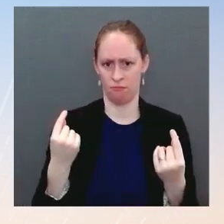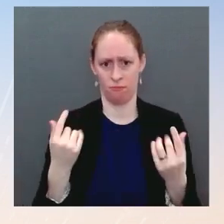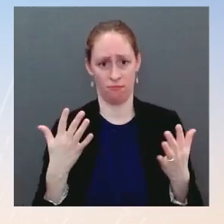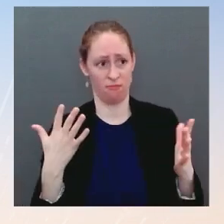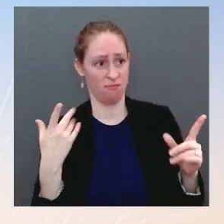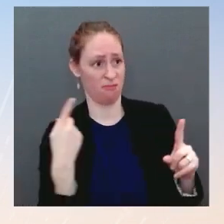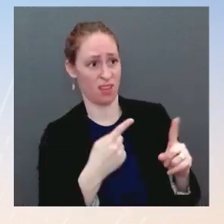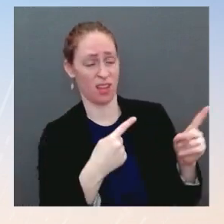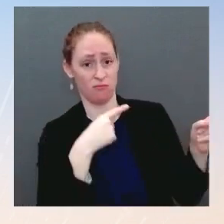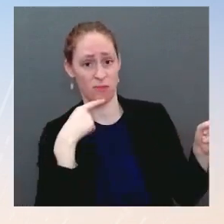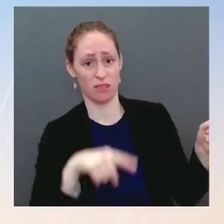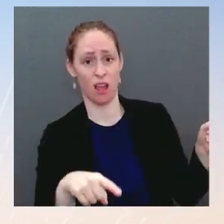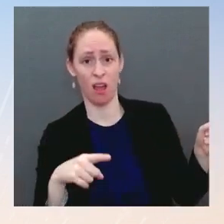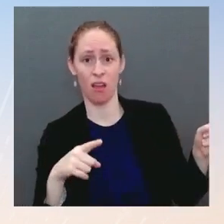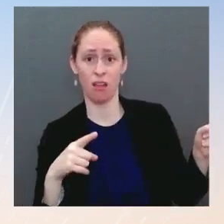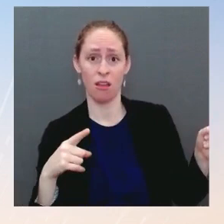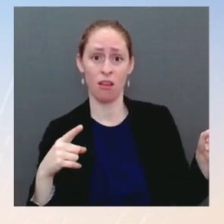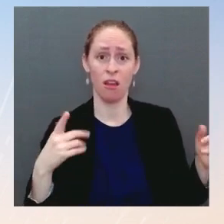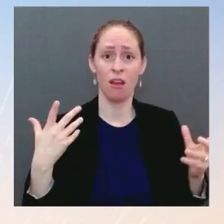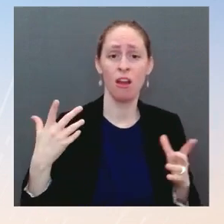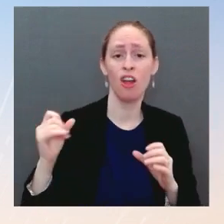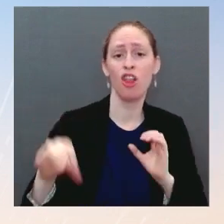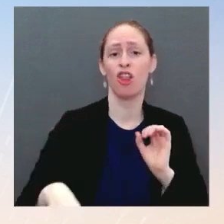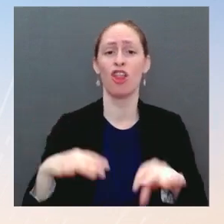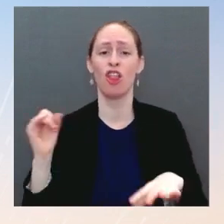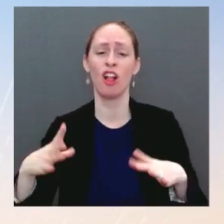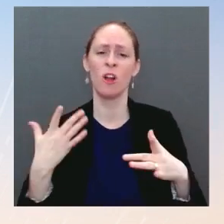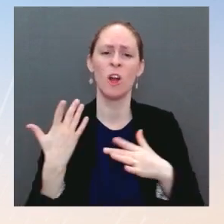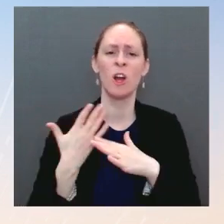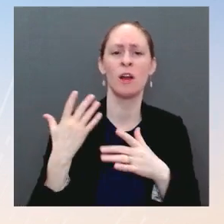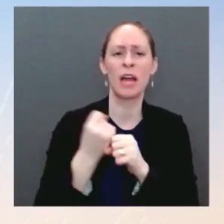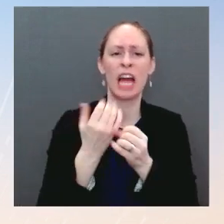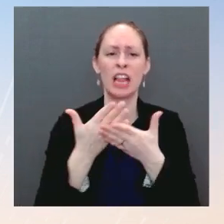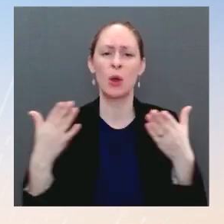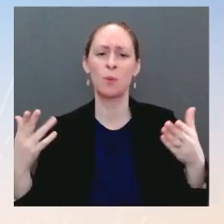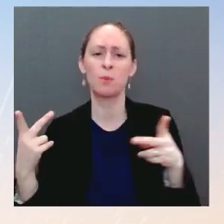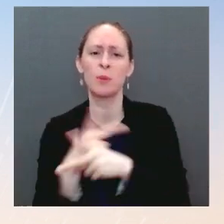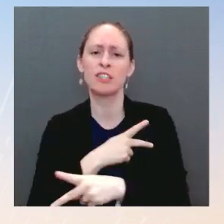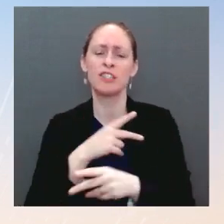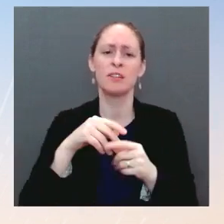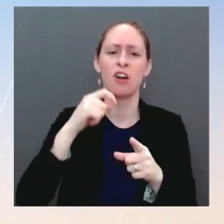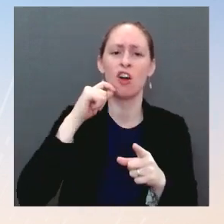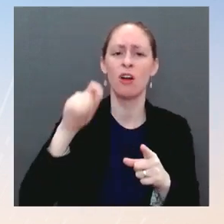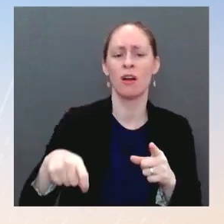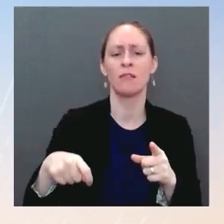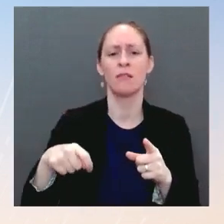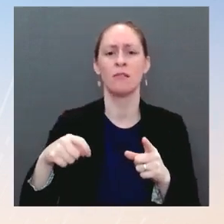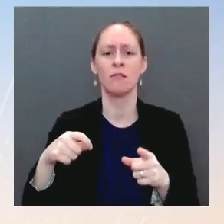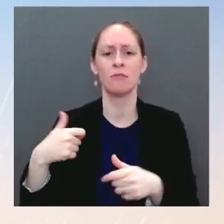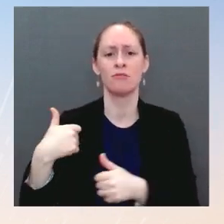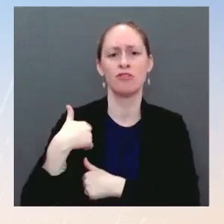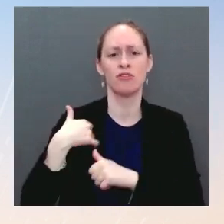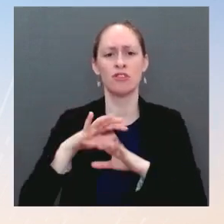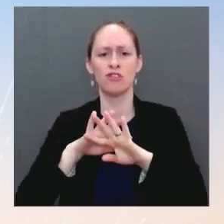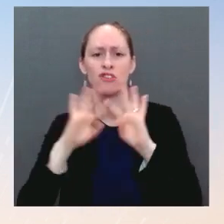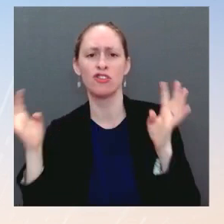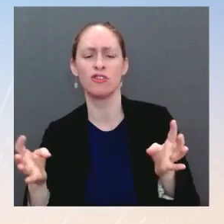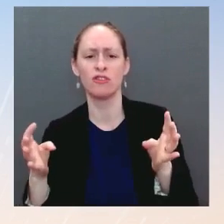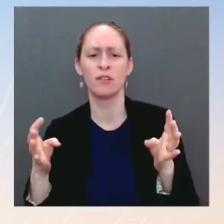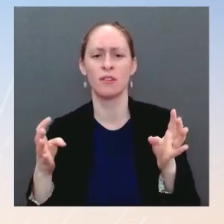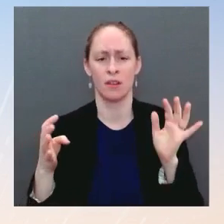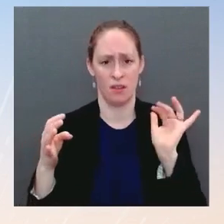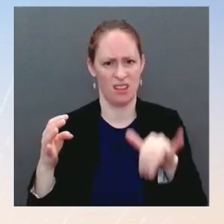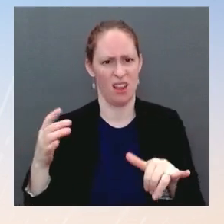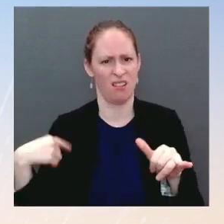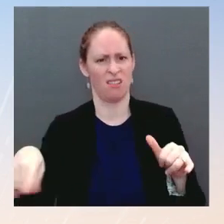country, the sovereign country of Ukraine. And we have found Germany to be very much united with us in that effort, as we have